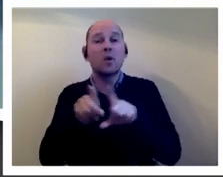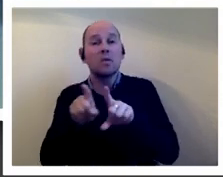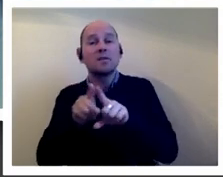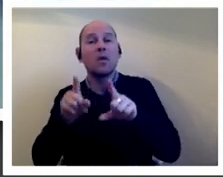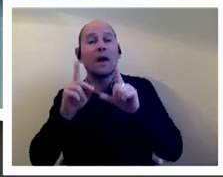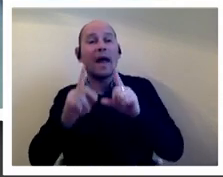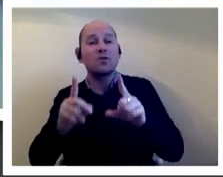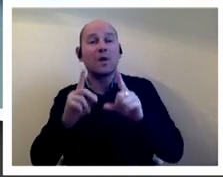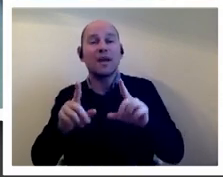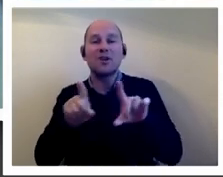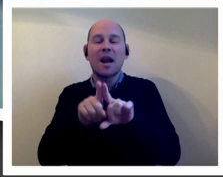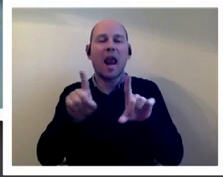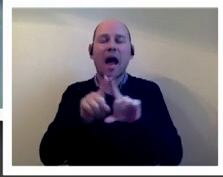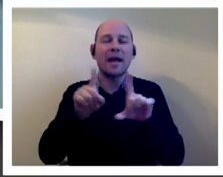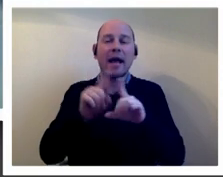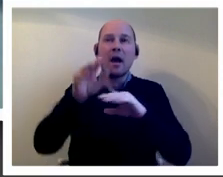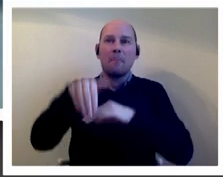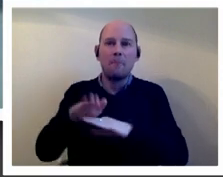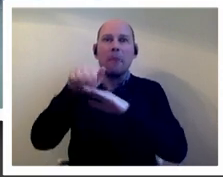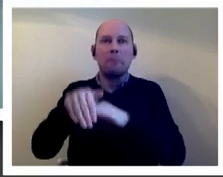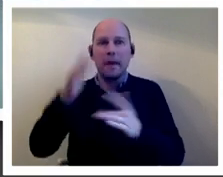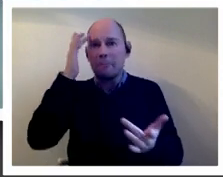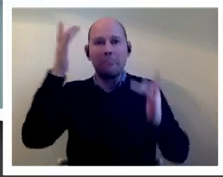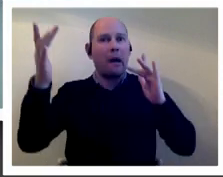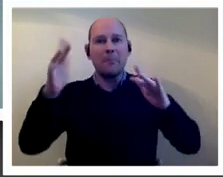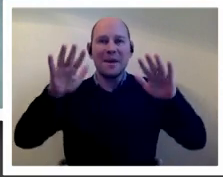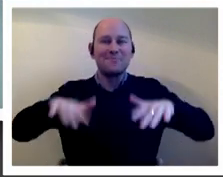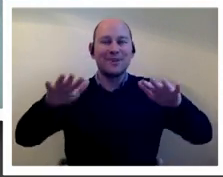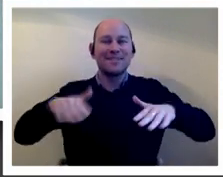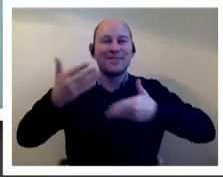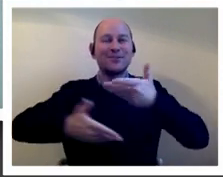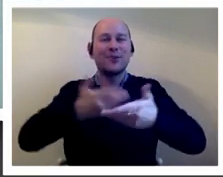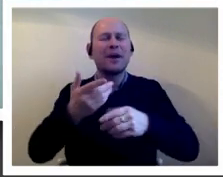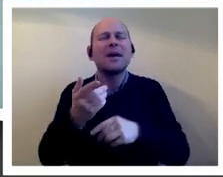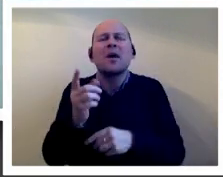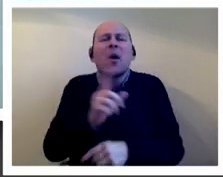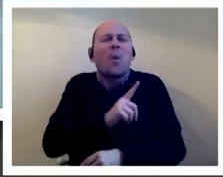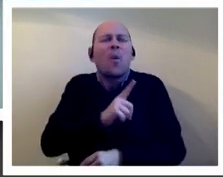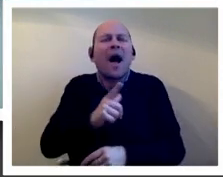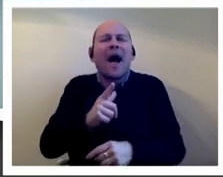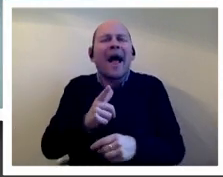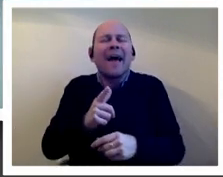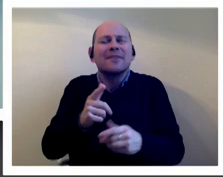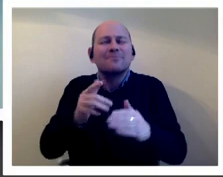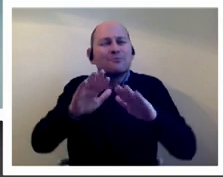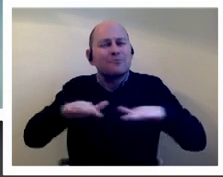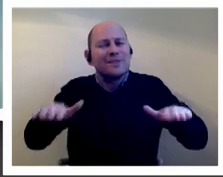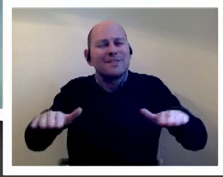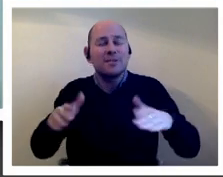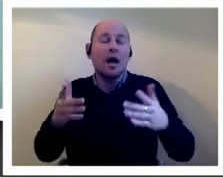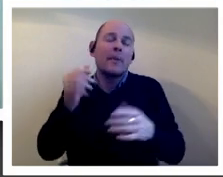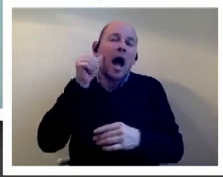british story um what what do you think is so british about it apart from the fact that it was a british law obviously